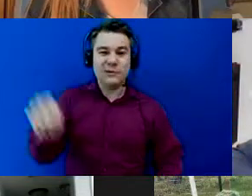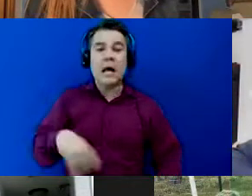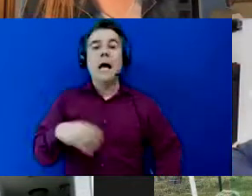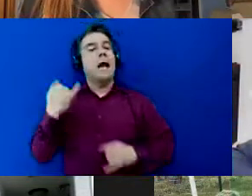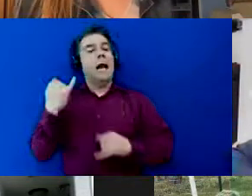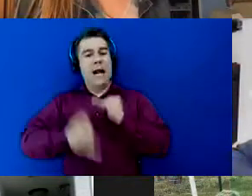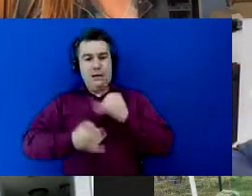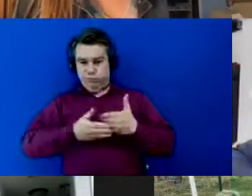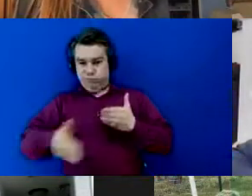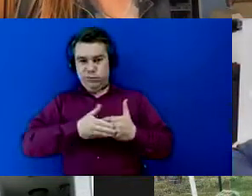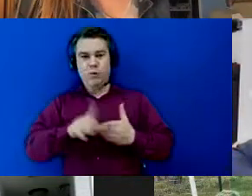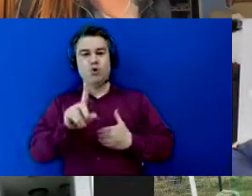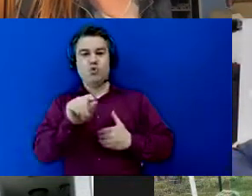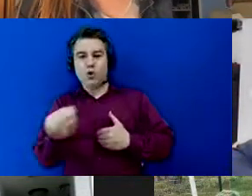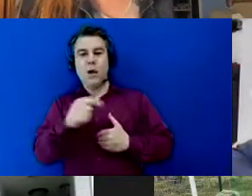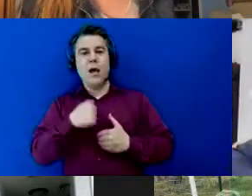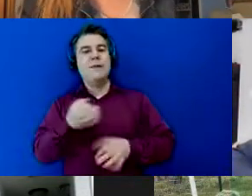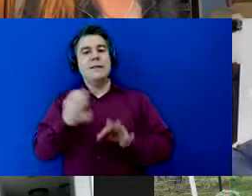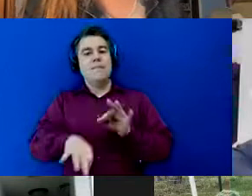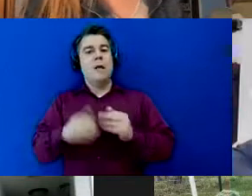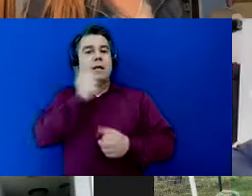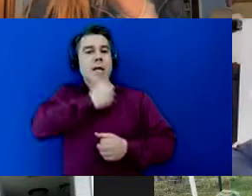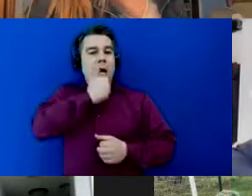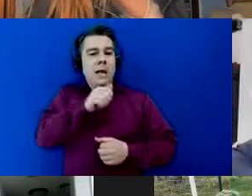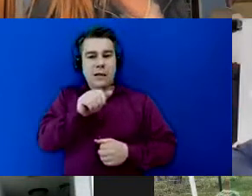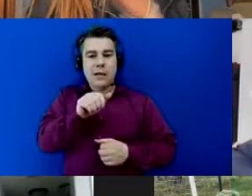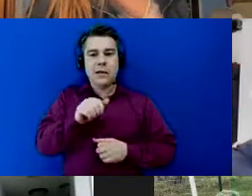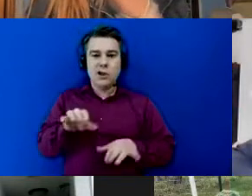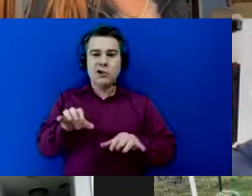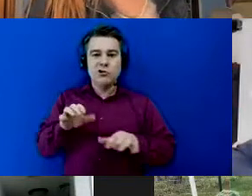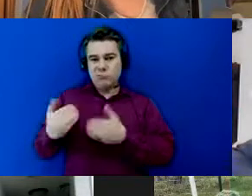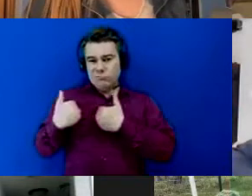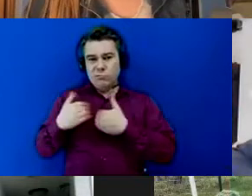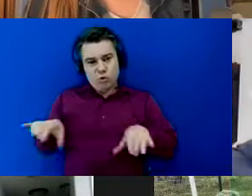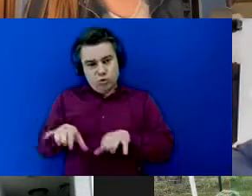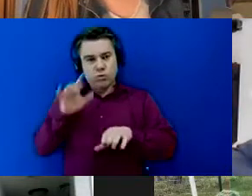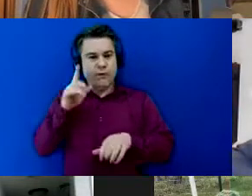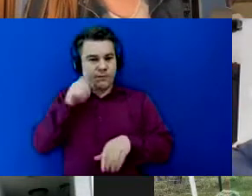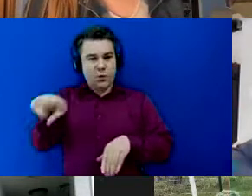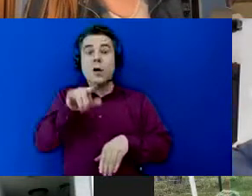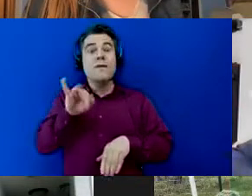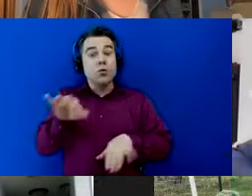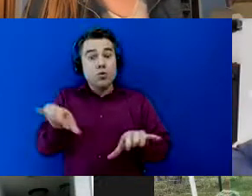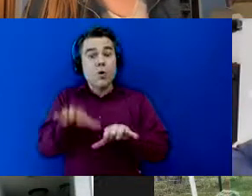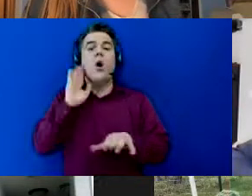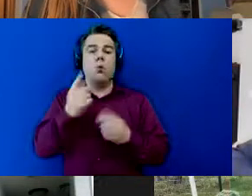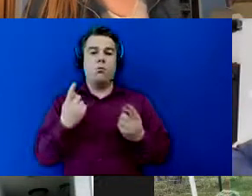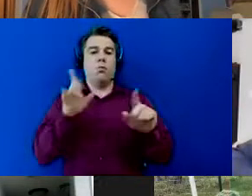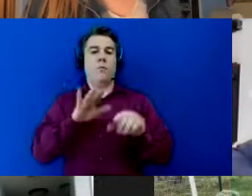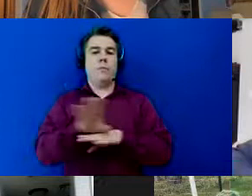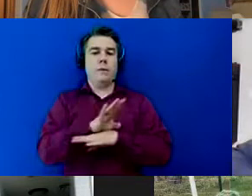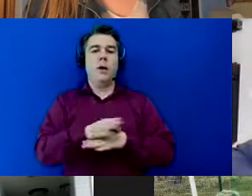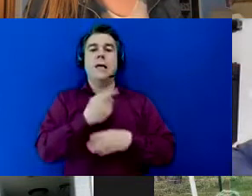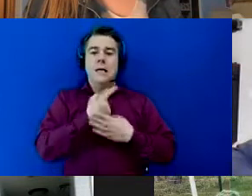out simple daily tasks for you that if you do them you will grow your business it will be breaking eat down each week into topics